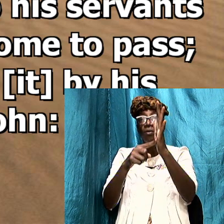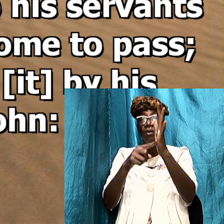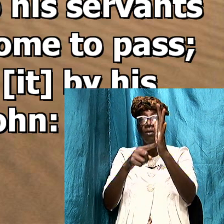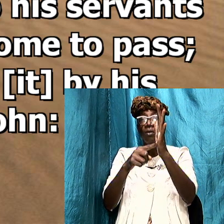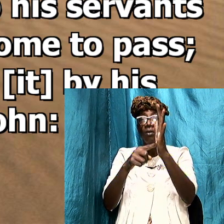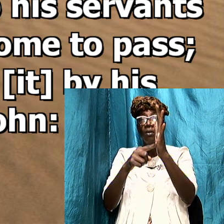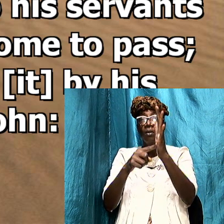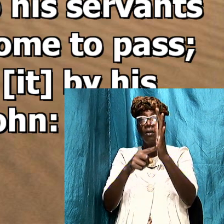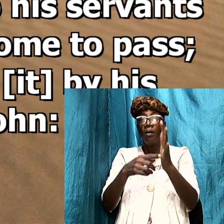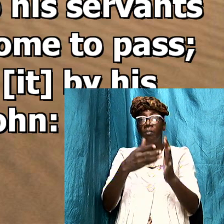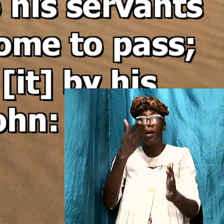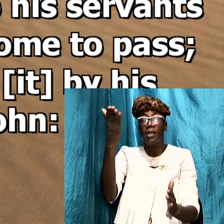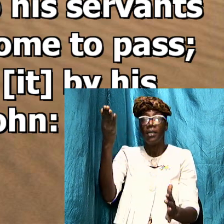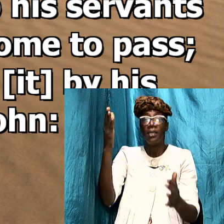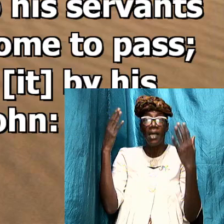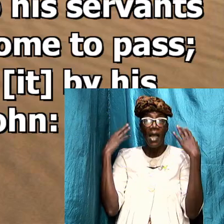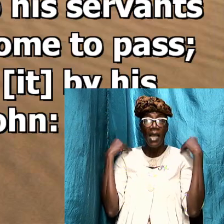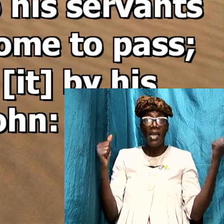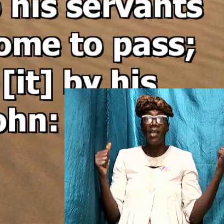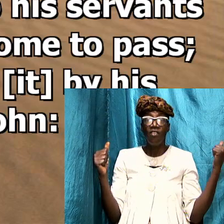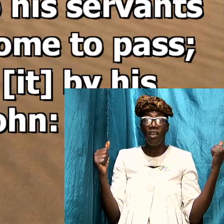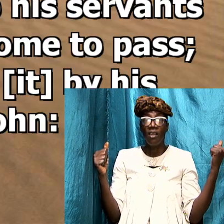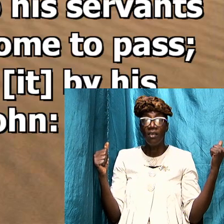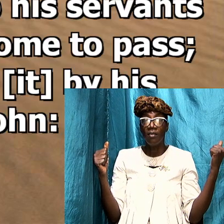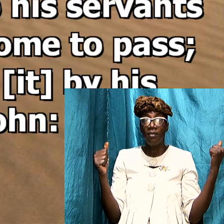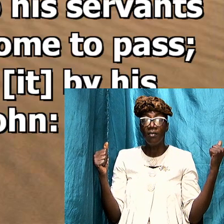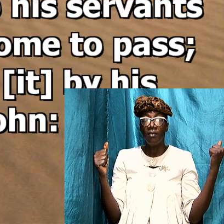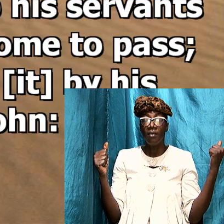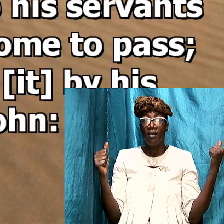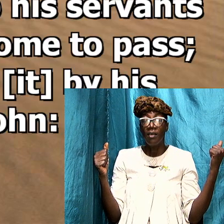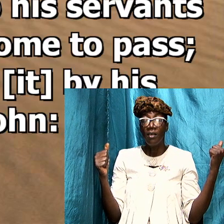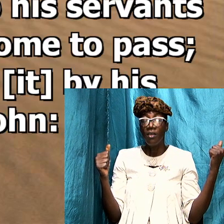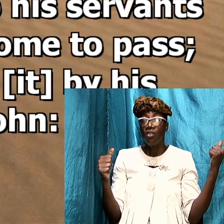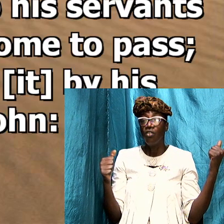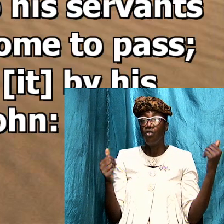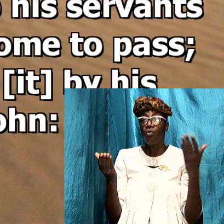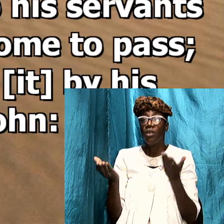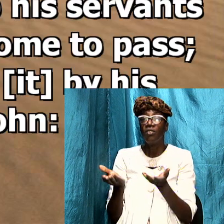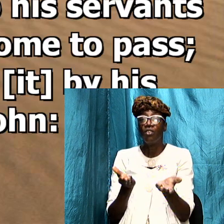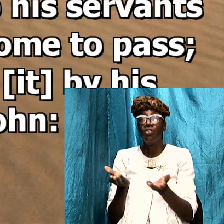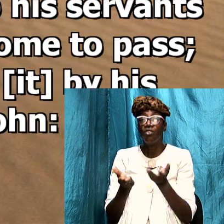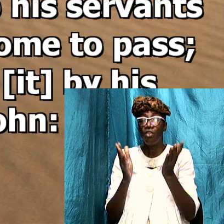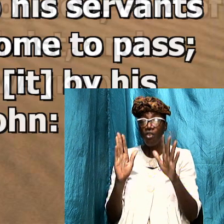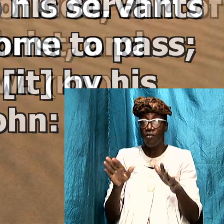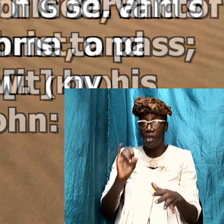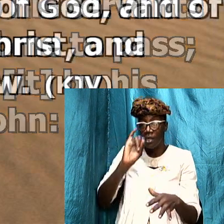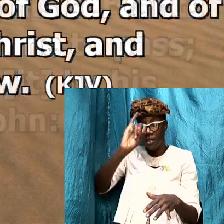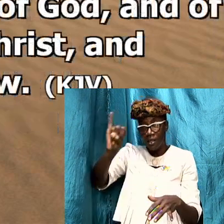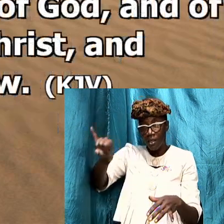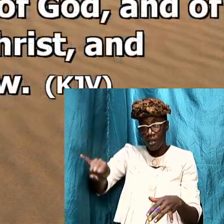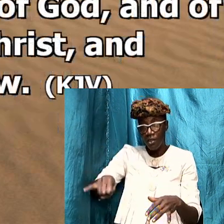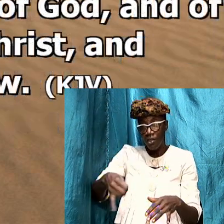by his angel unto his servant John